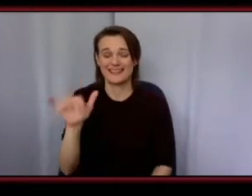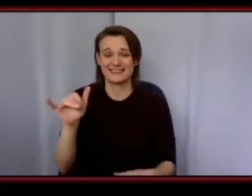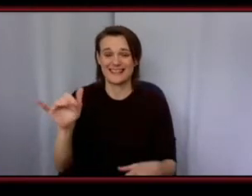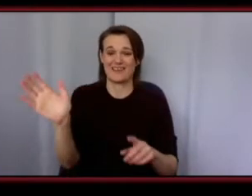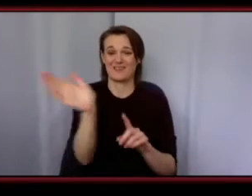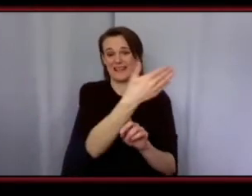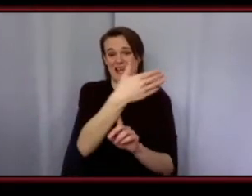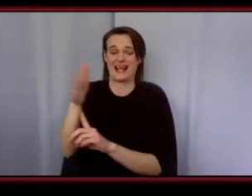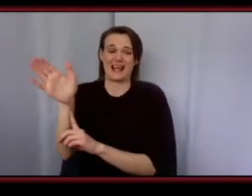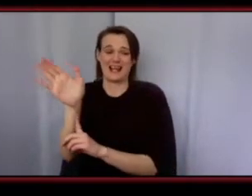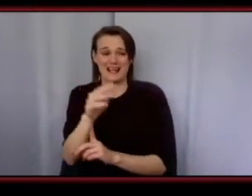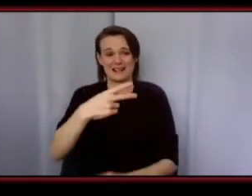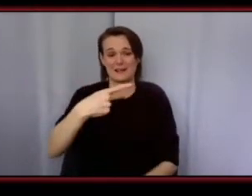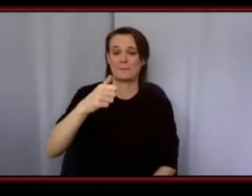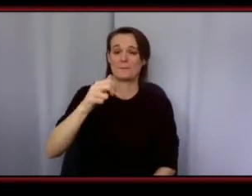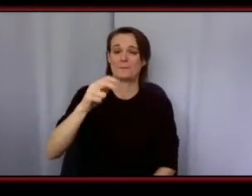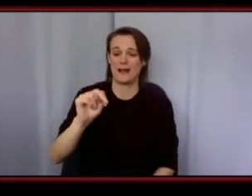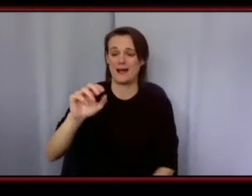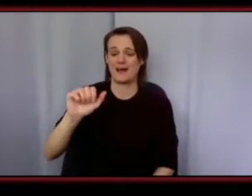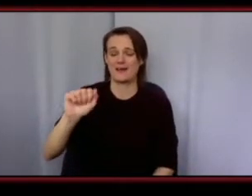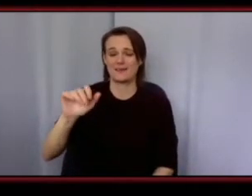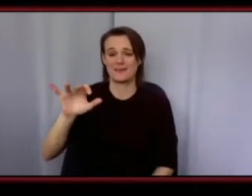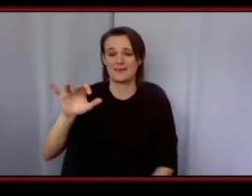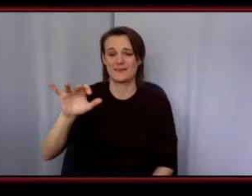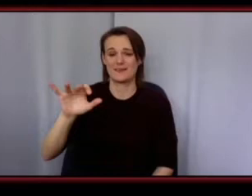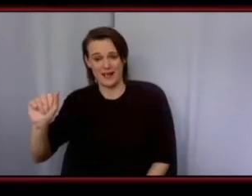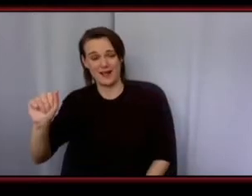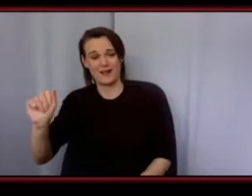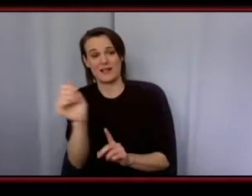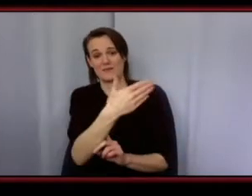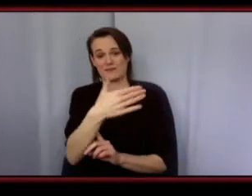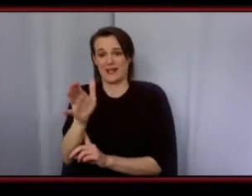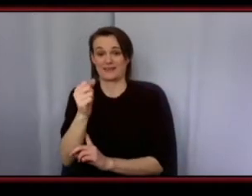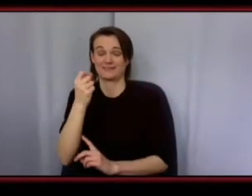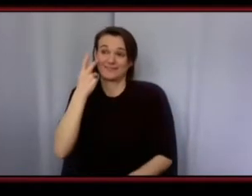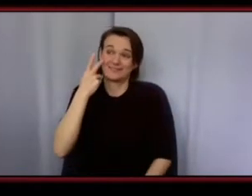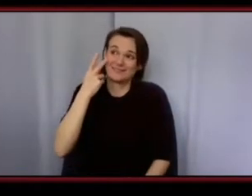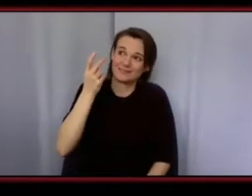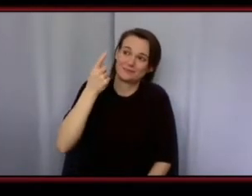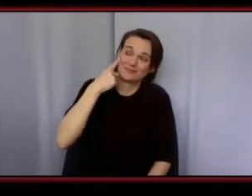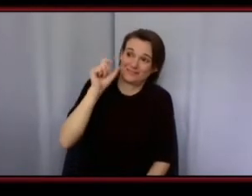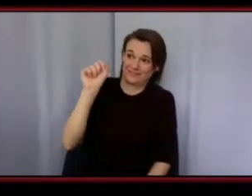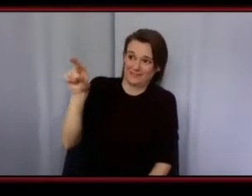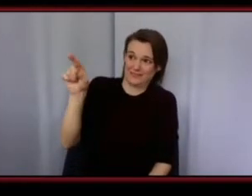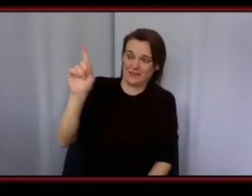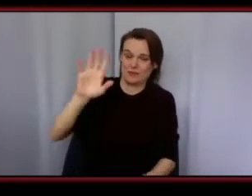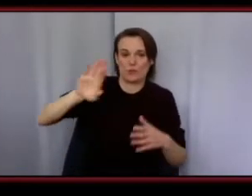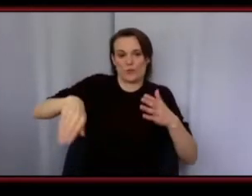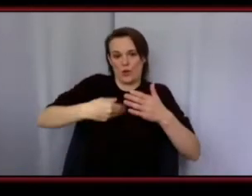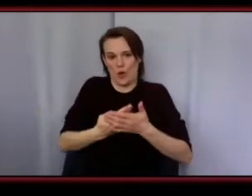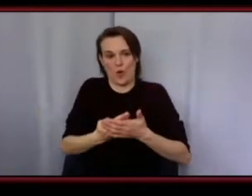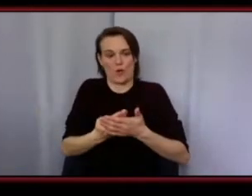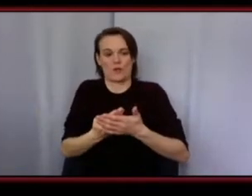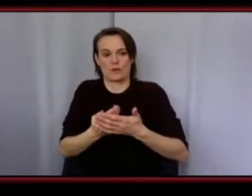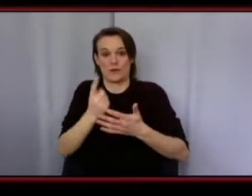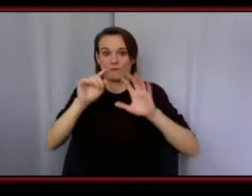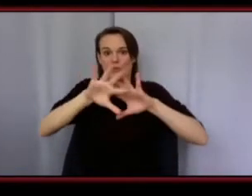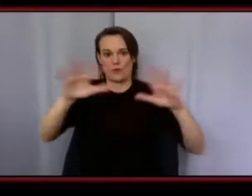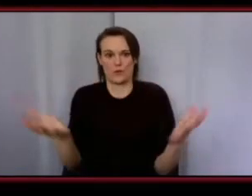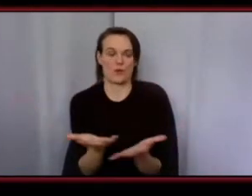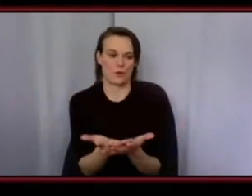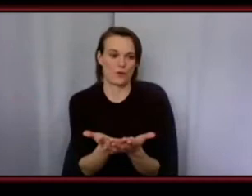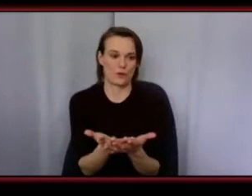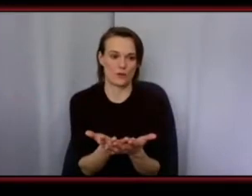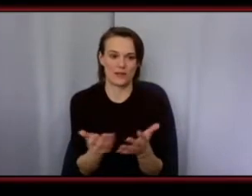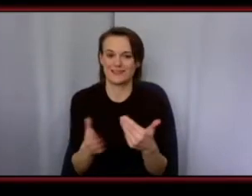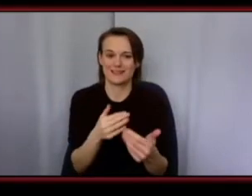thing because it doesn't matter where you're from we're all under that flag that flag was made for us it